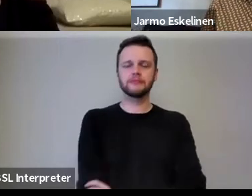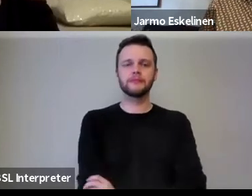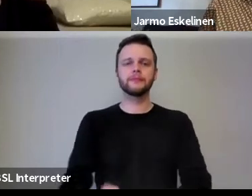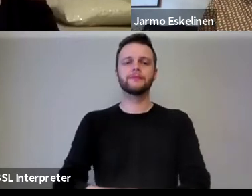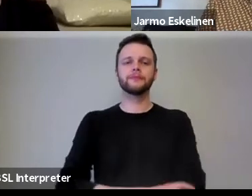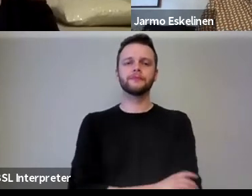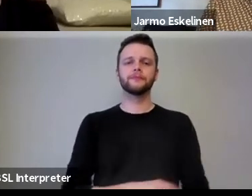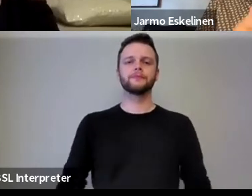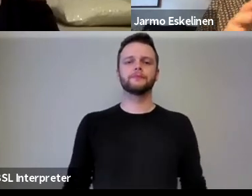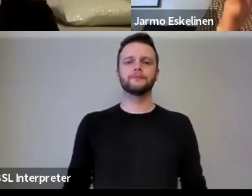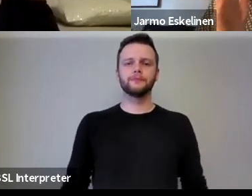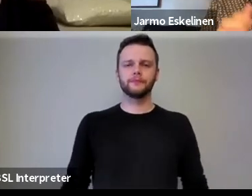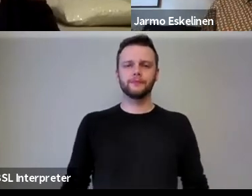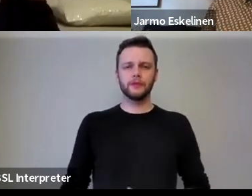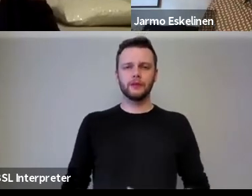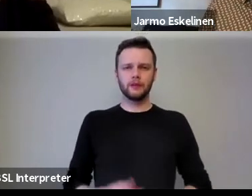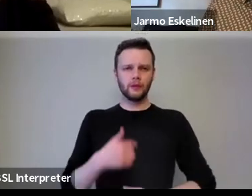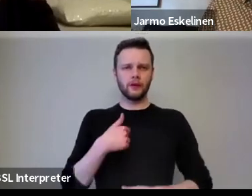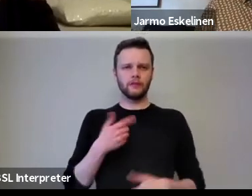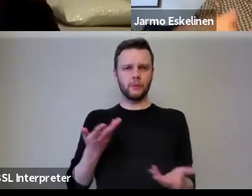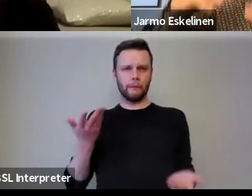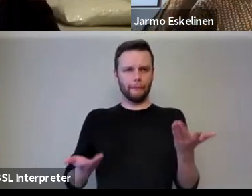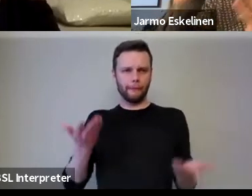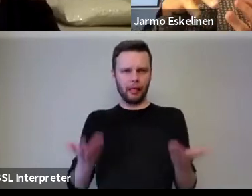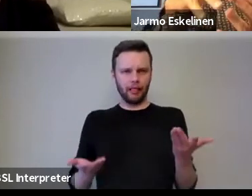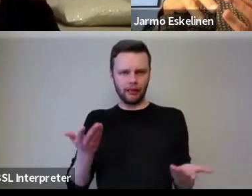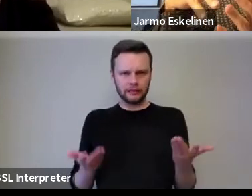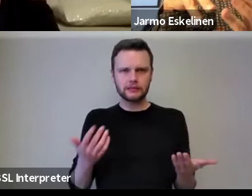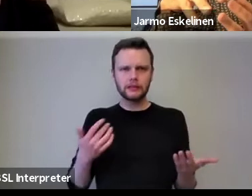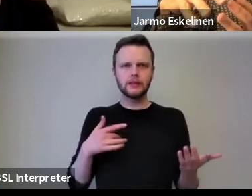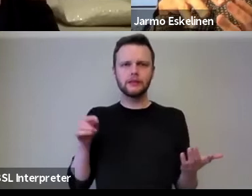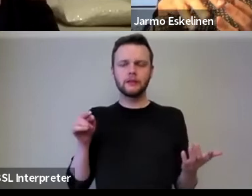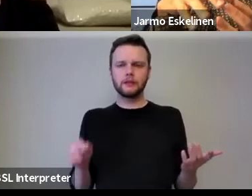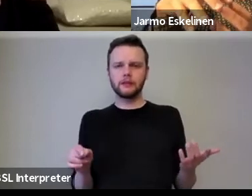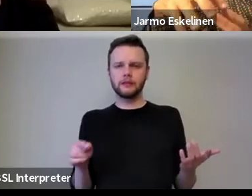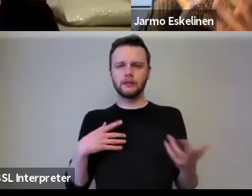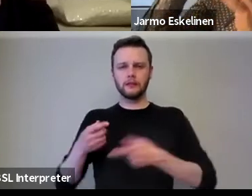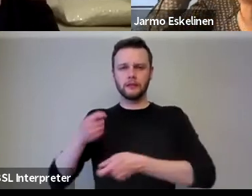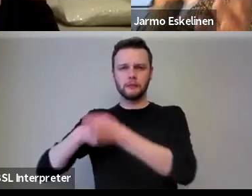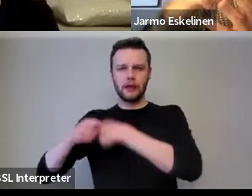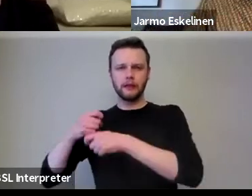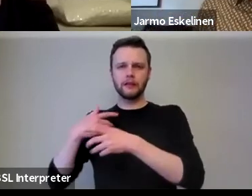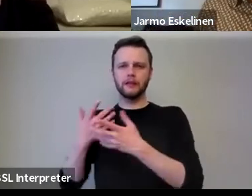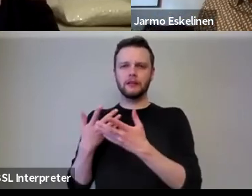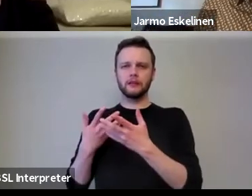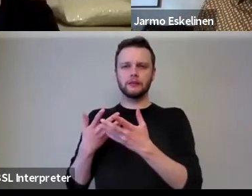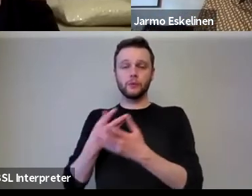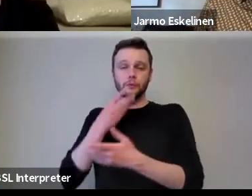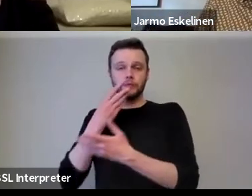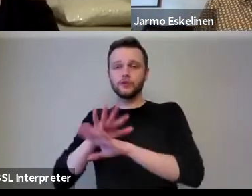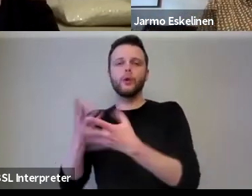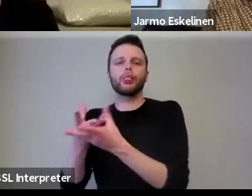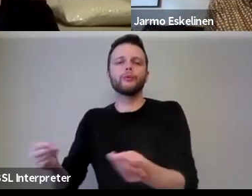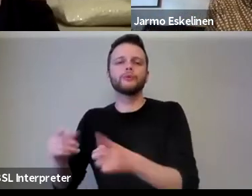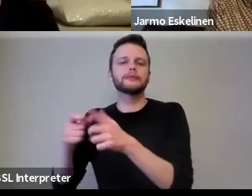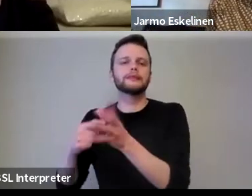we asked must balance between the, uh, not being made, make, make, it, make it possible for not losing the data, but at the